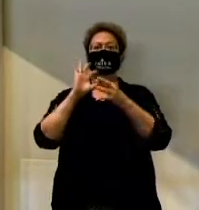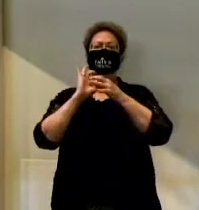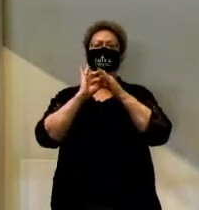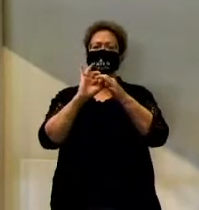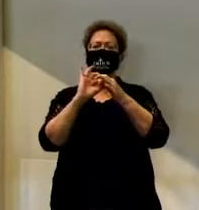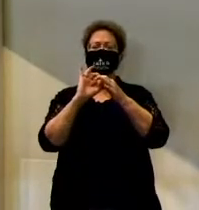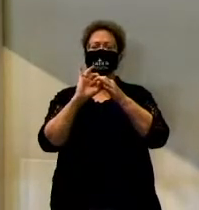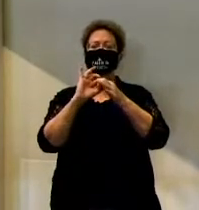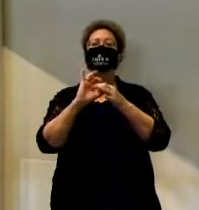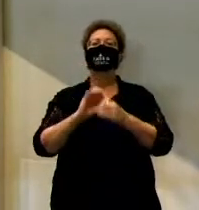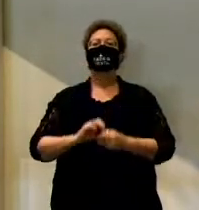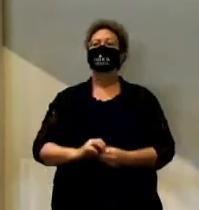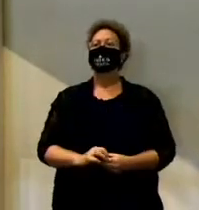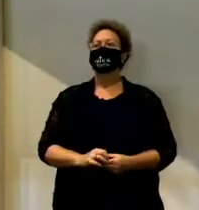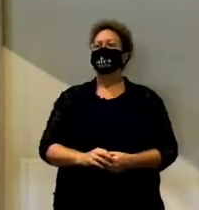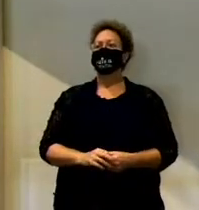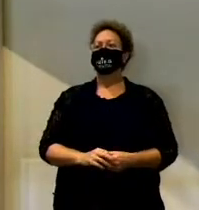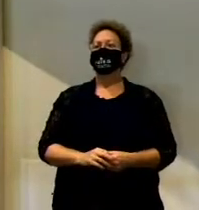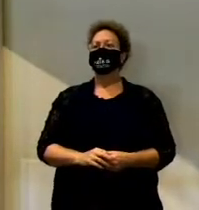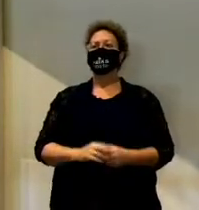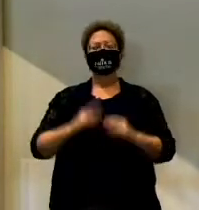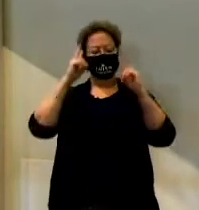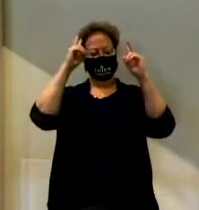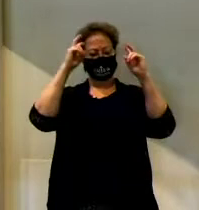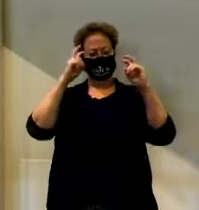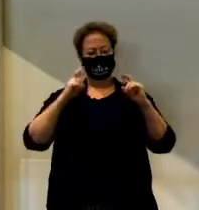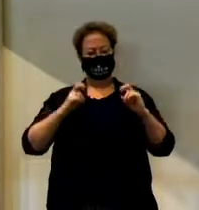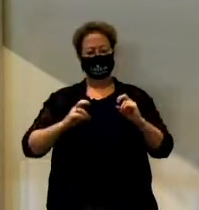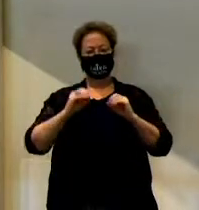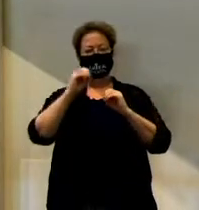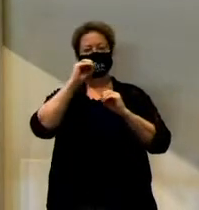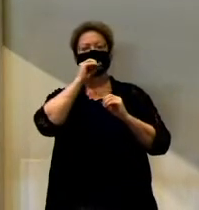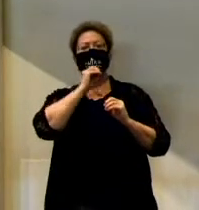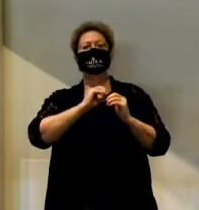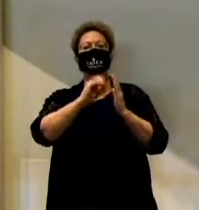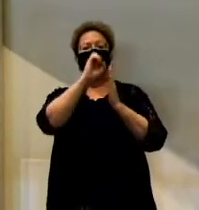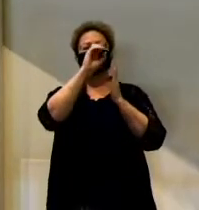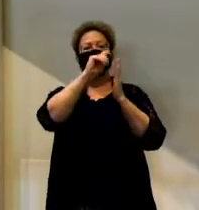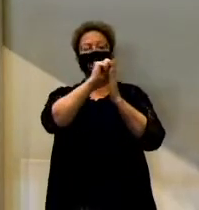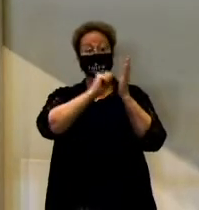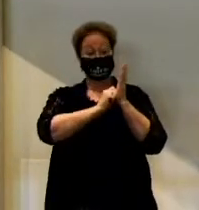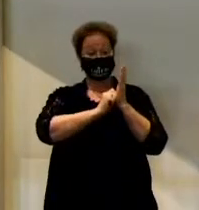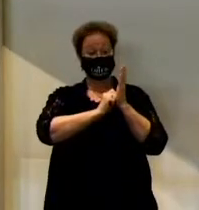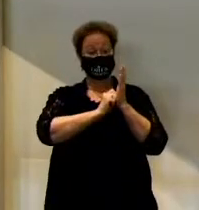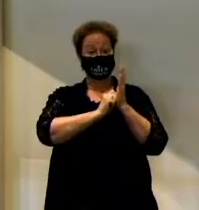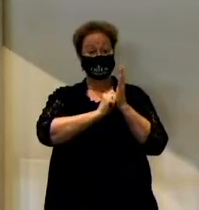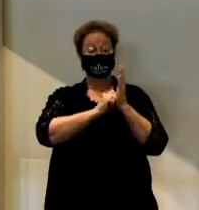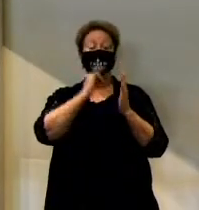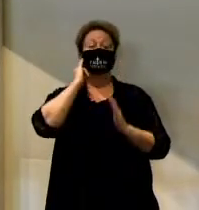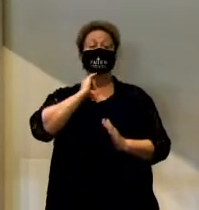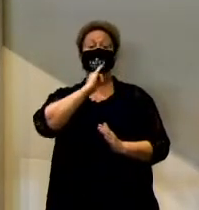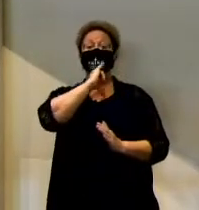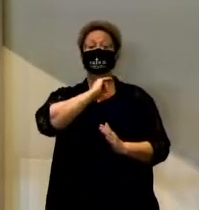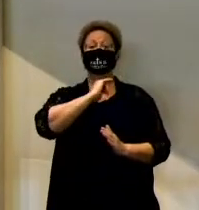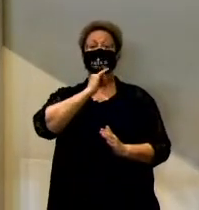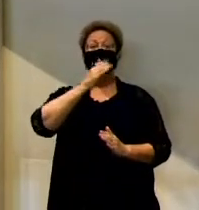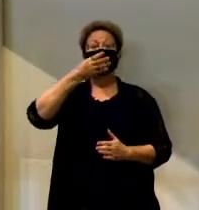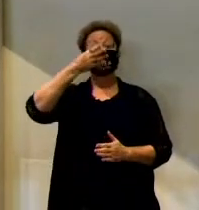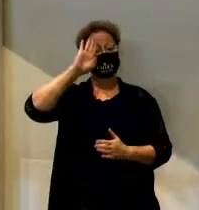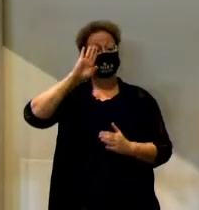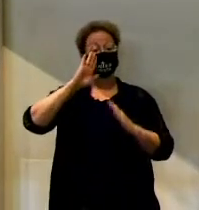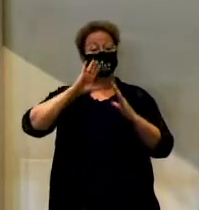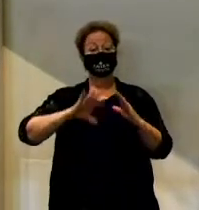as you may know, as you look at the Old Testament, Israel is described as God's chosen